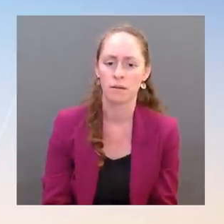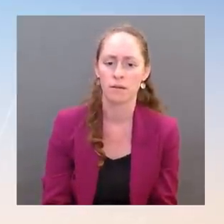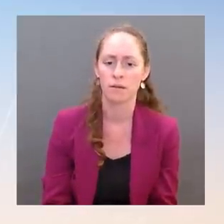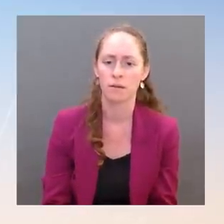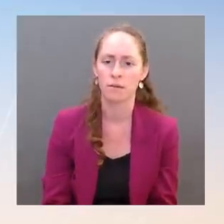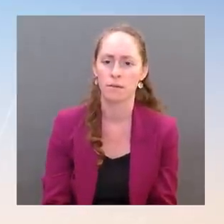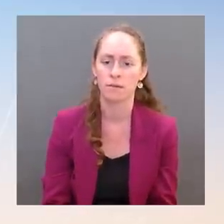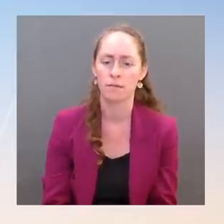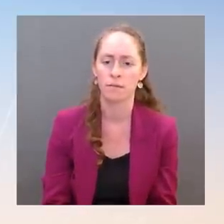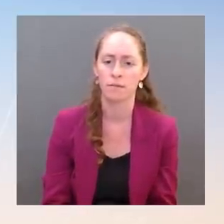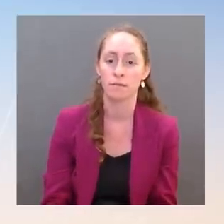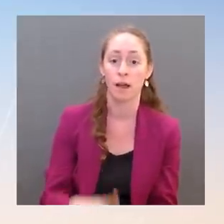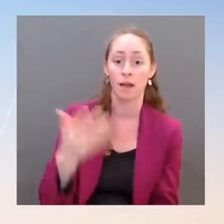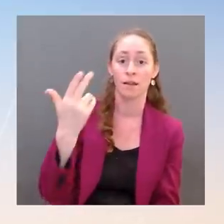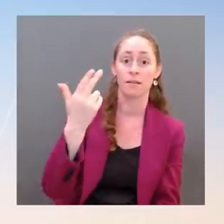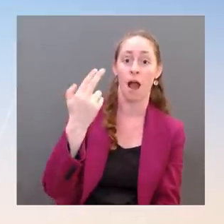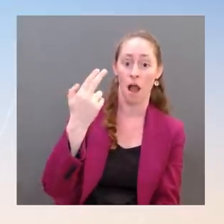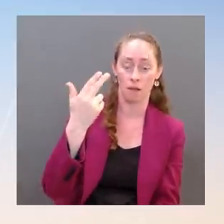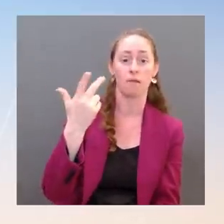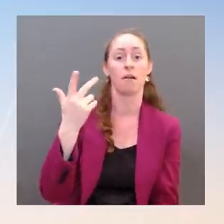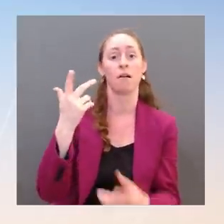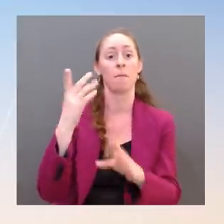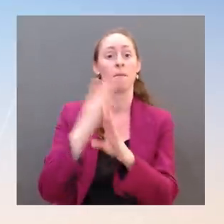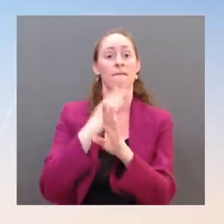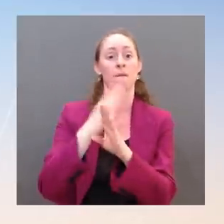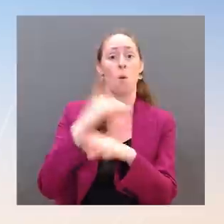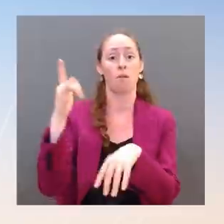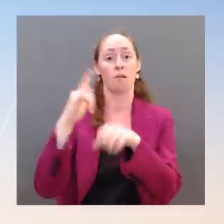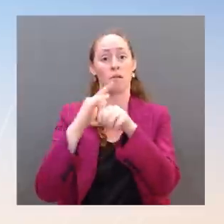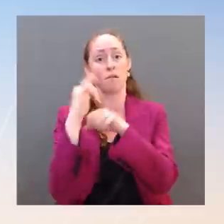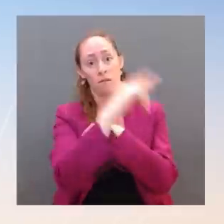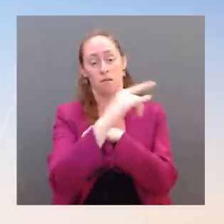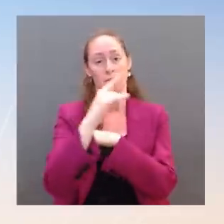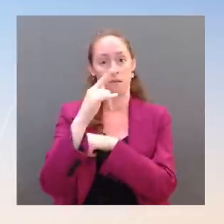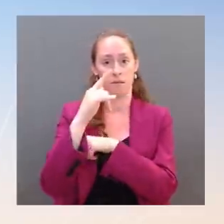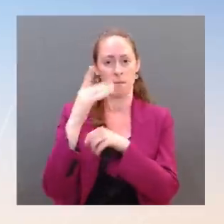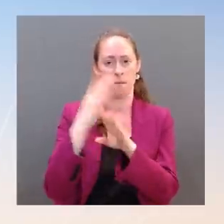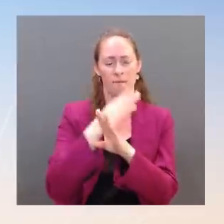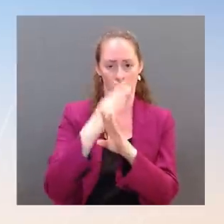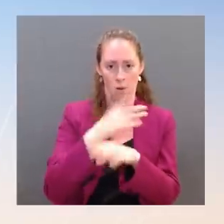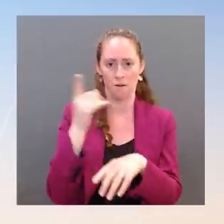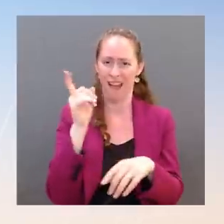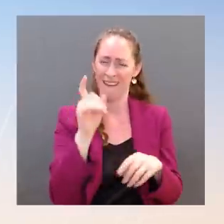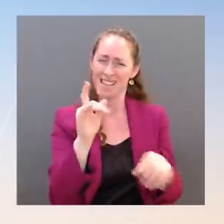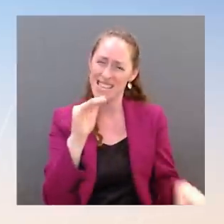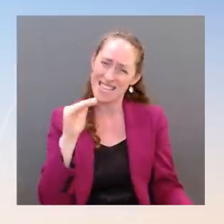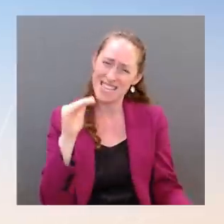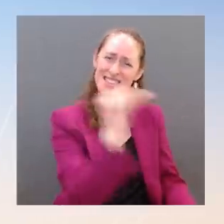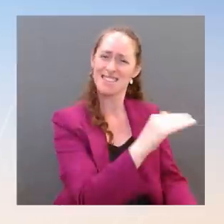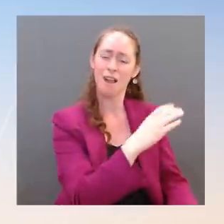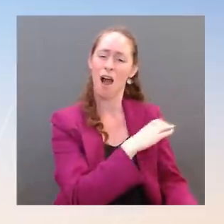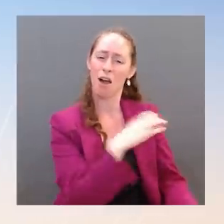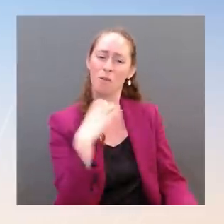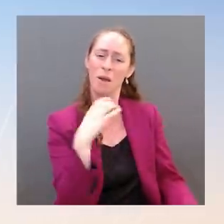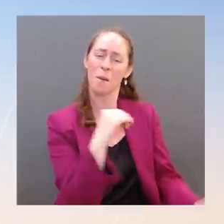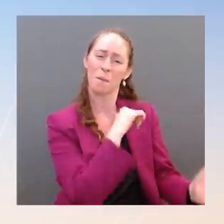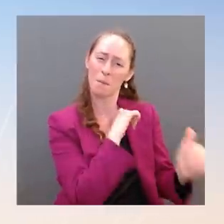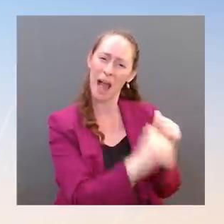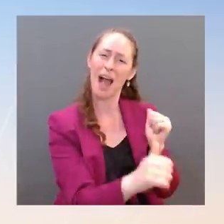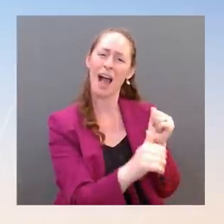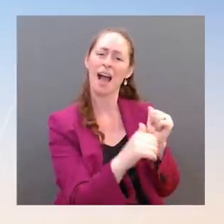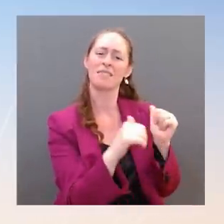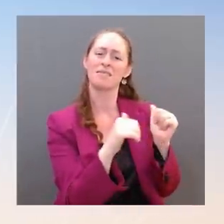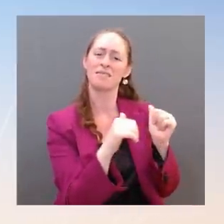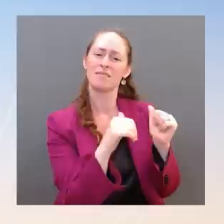I've got to convince the Congress that we should go back to what I passed years ago. I just want to confirm that he was referring to the 1994 assault weapons ban. And my